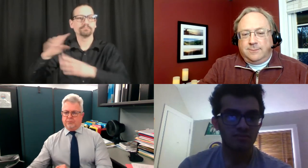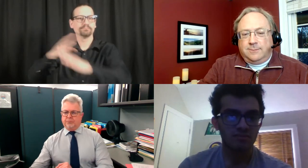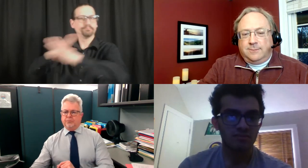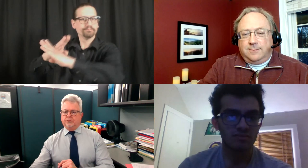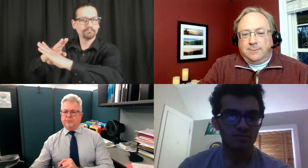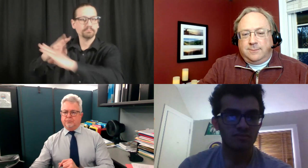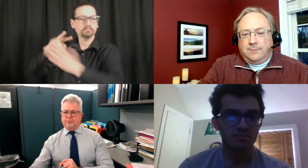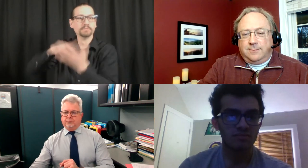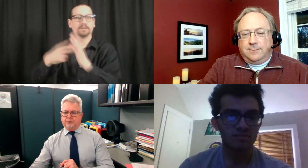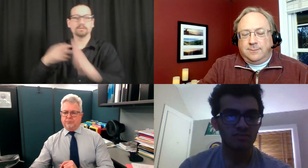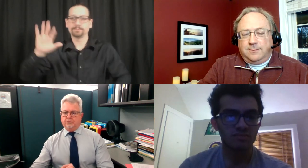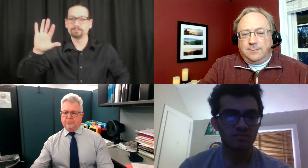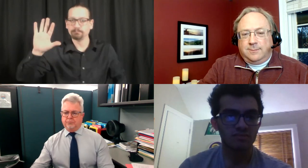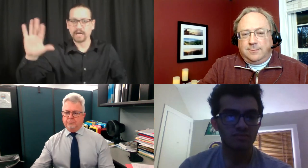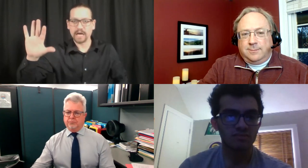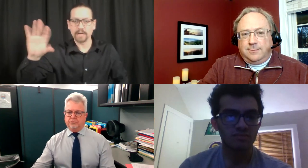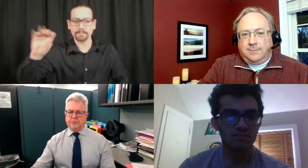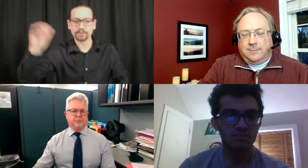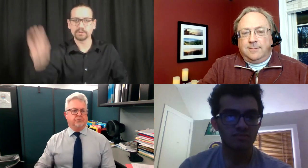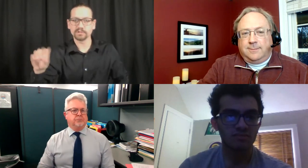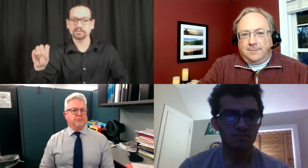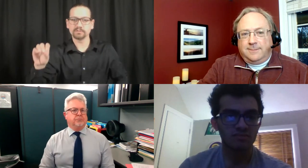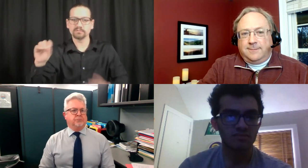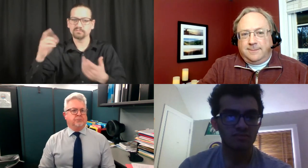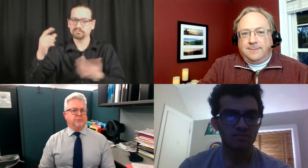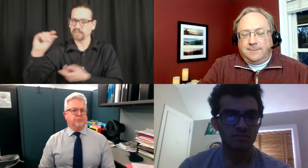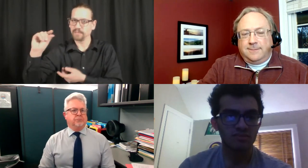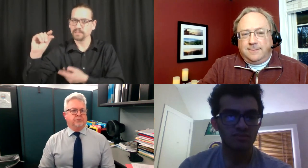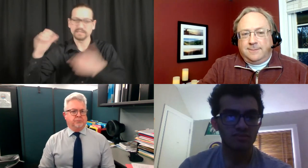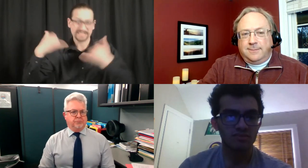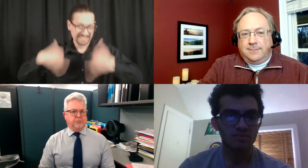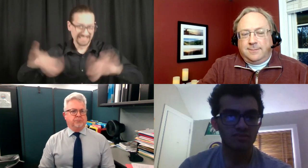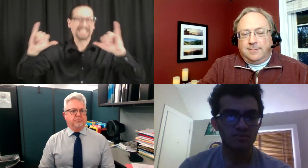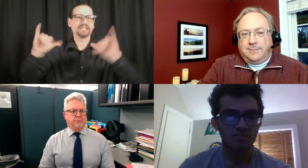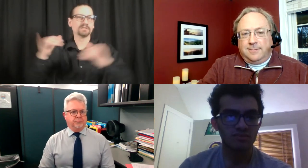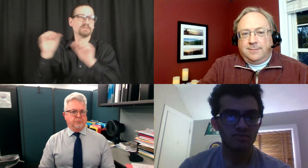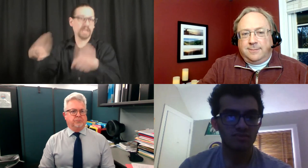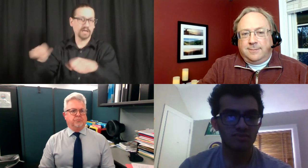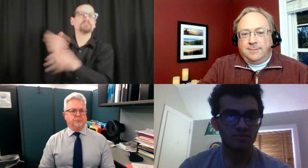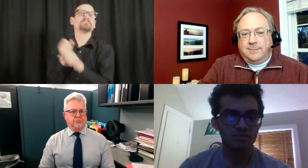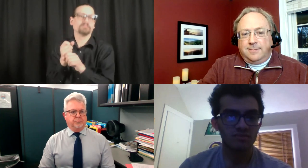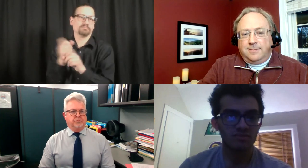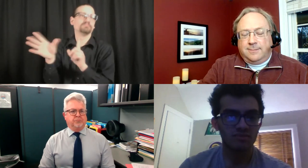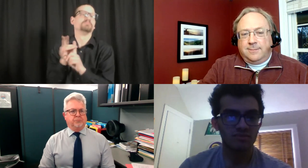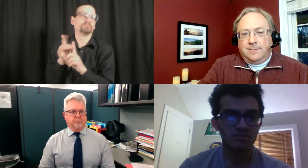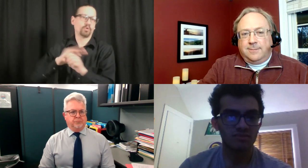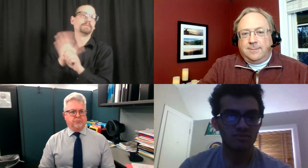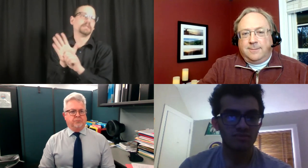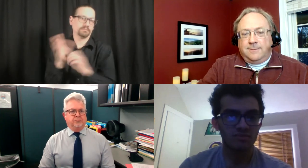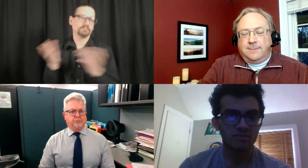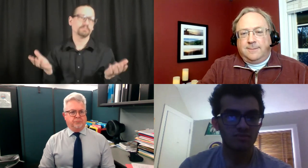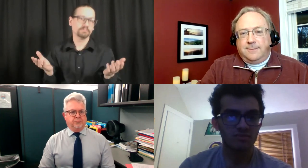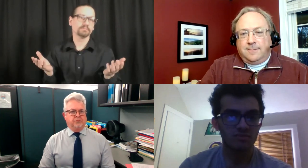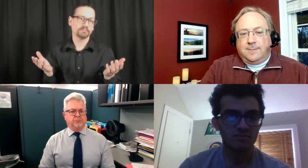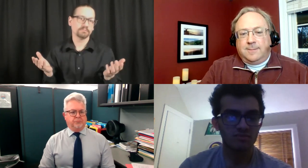it has a 95% success rate, meaning that there will be 5% that is still potential to